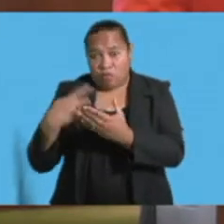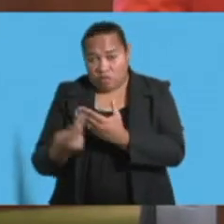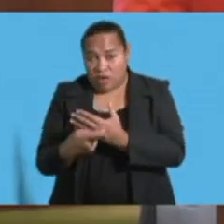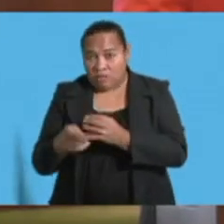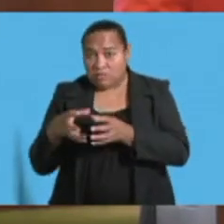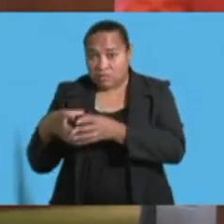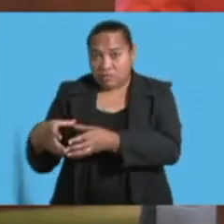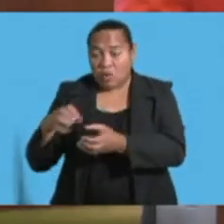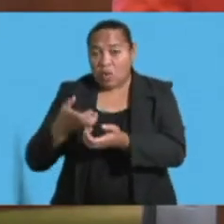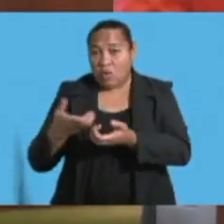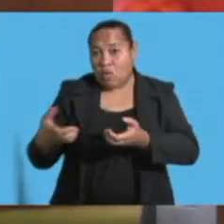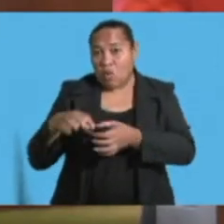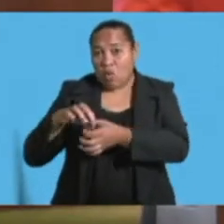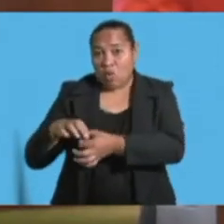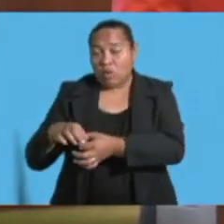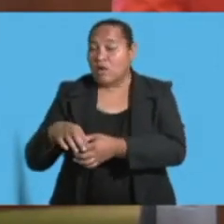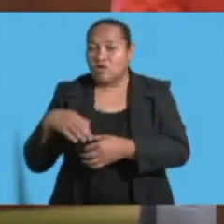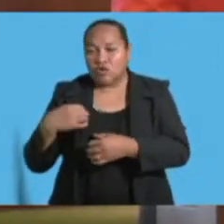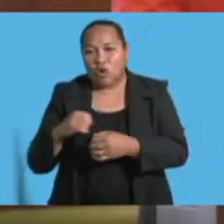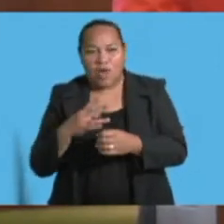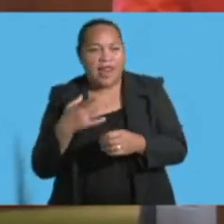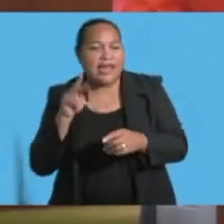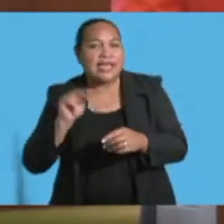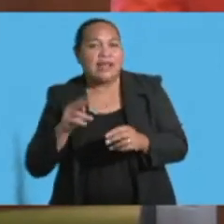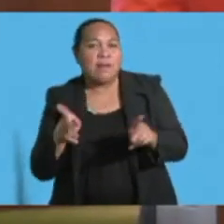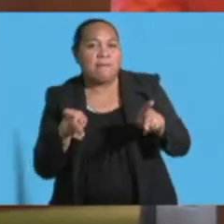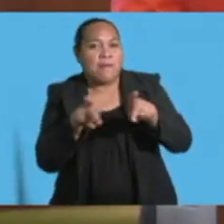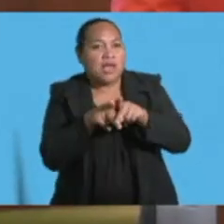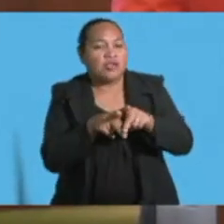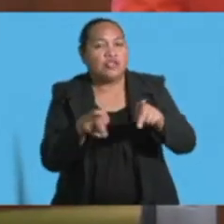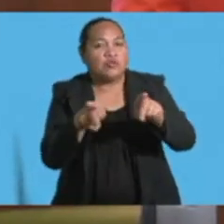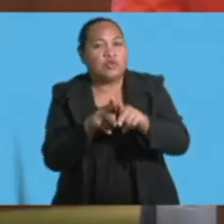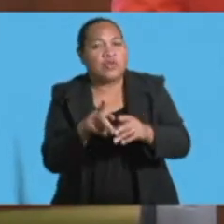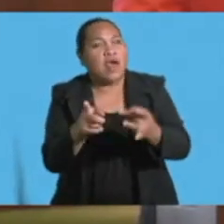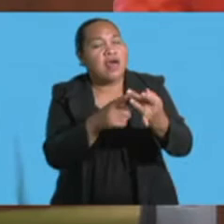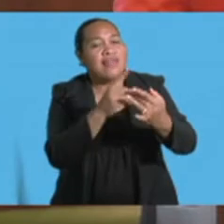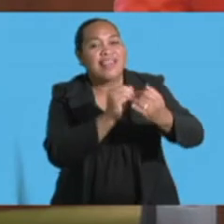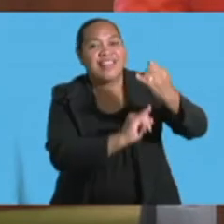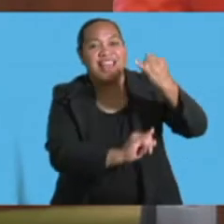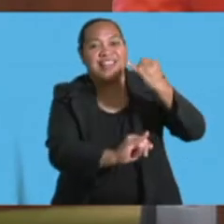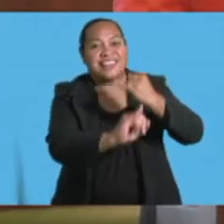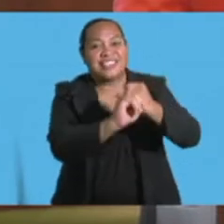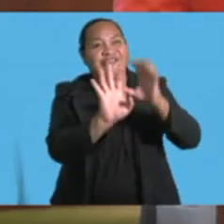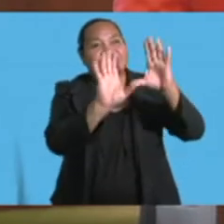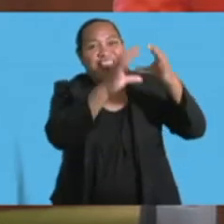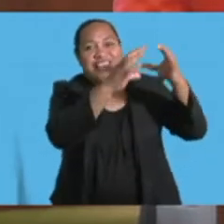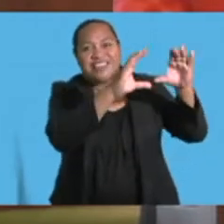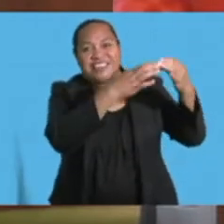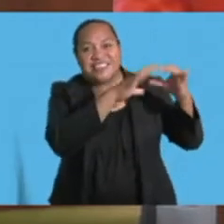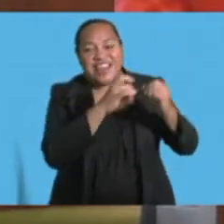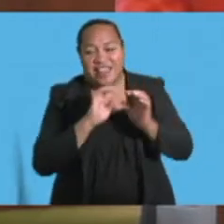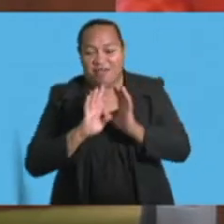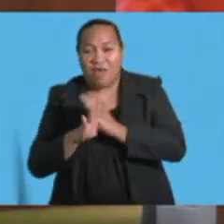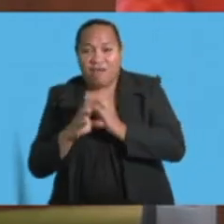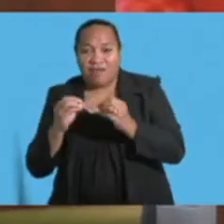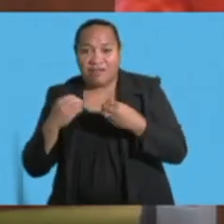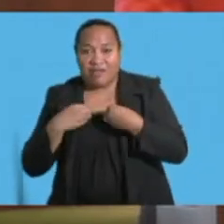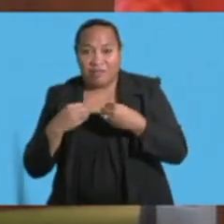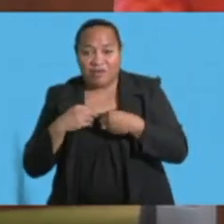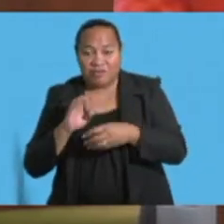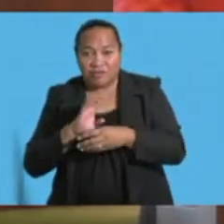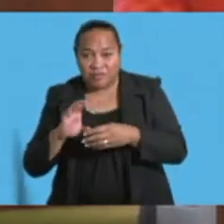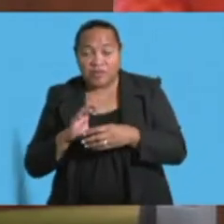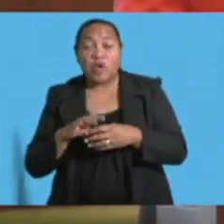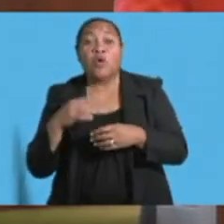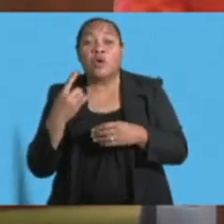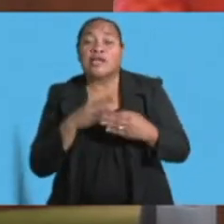be catalysed through strategic partnerships with international agencies and the private sector. This will be led by a strong